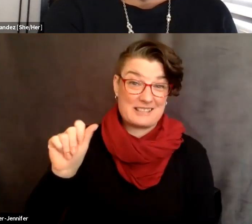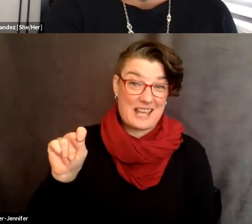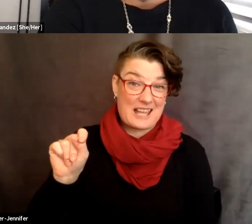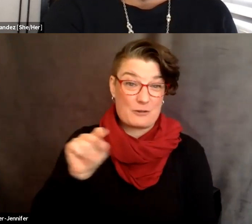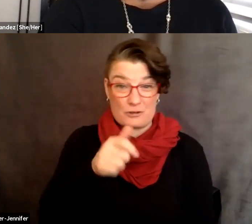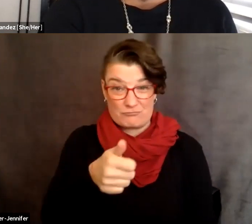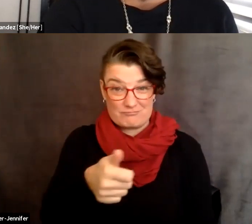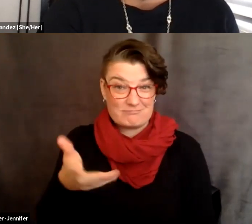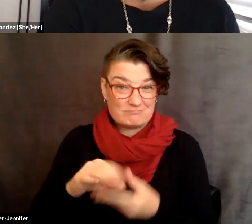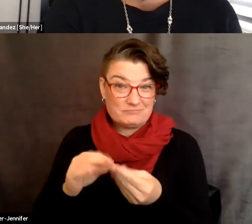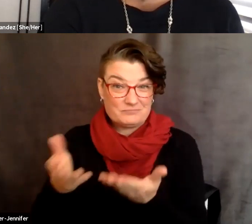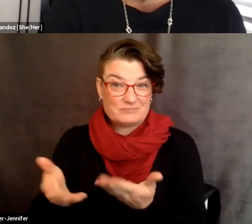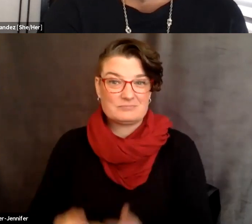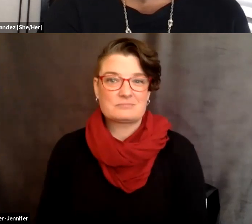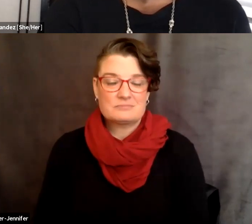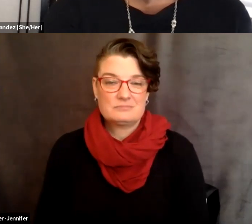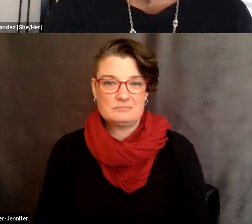you or Kat might have to say about that.